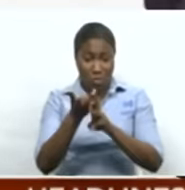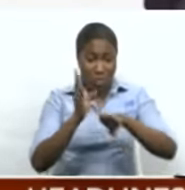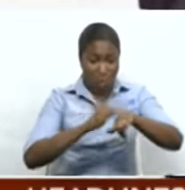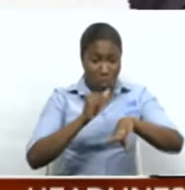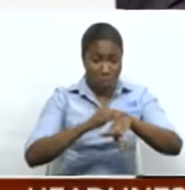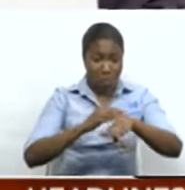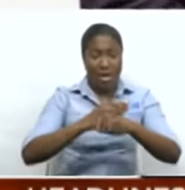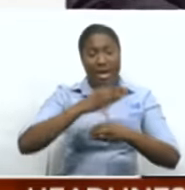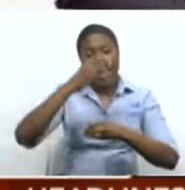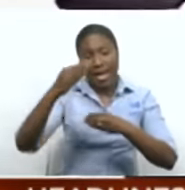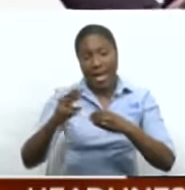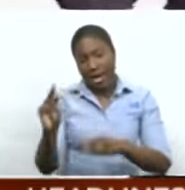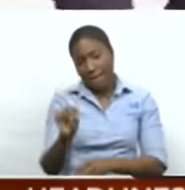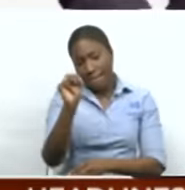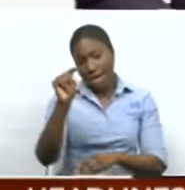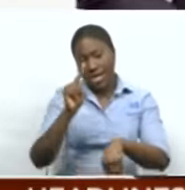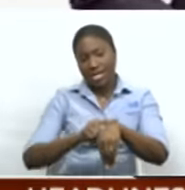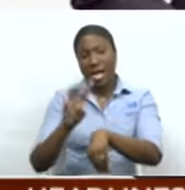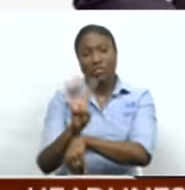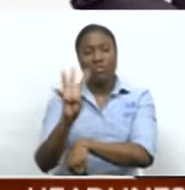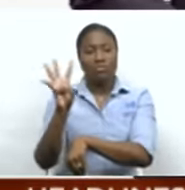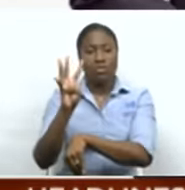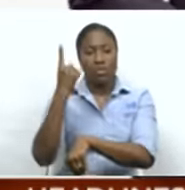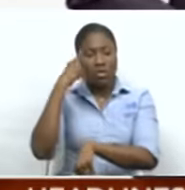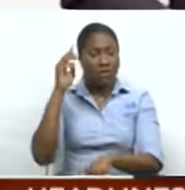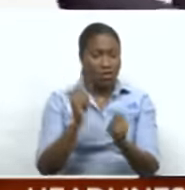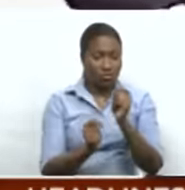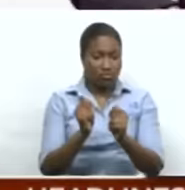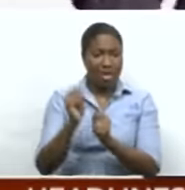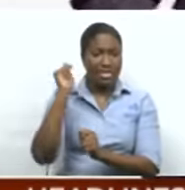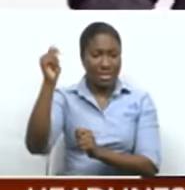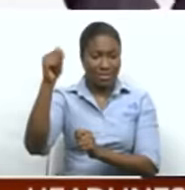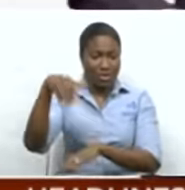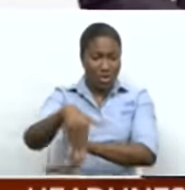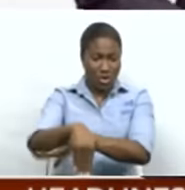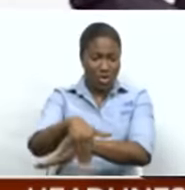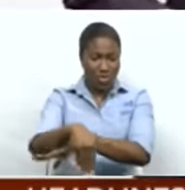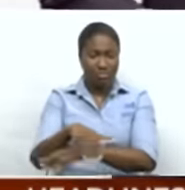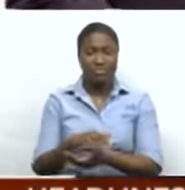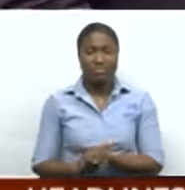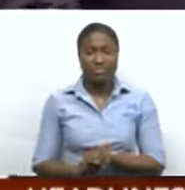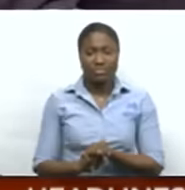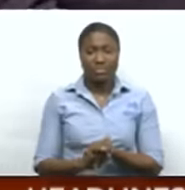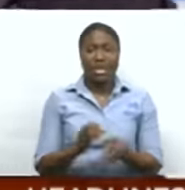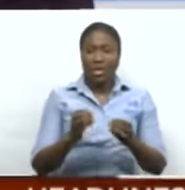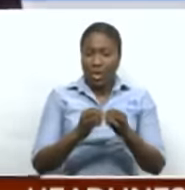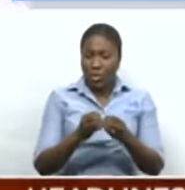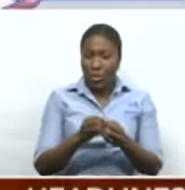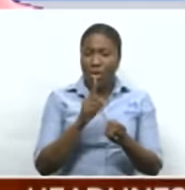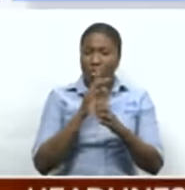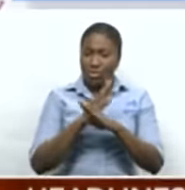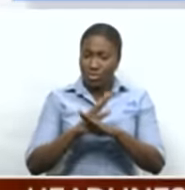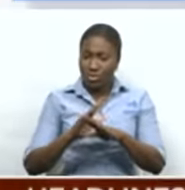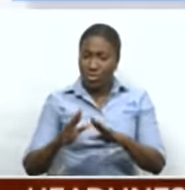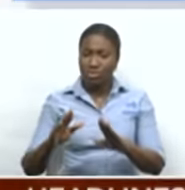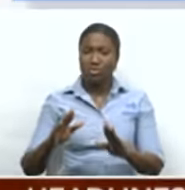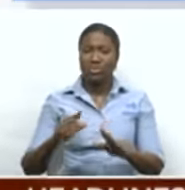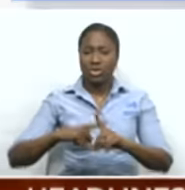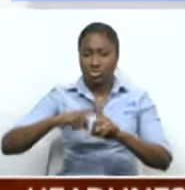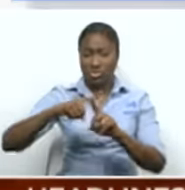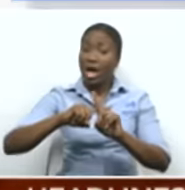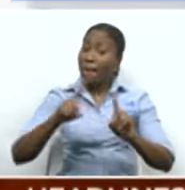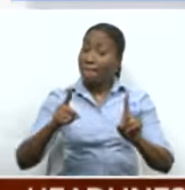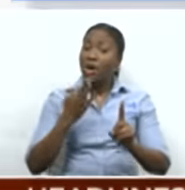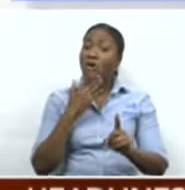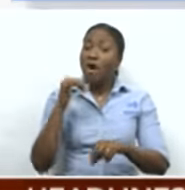ends on Monday at 4 p.m. finally for Trinidad and Tobago as we gradually get cooler temperatures. This yellow level alert is still in effect for